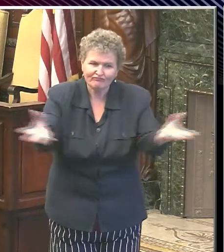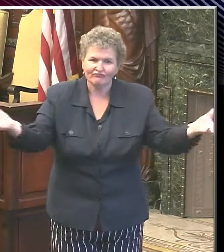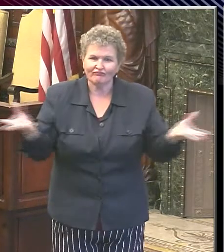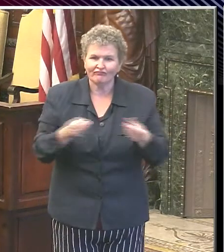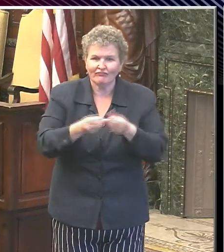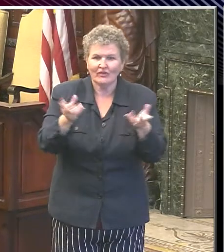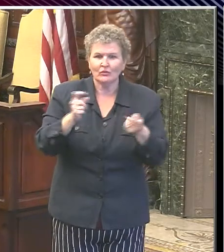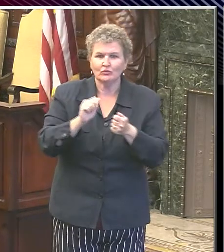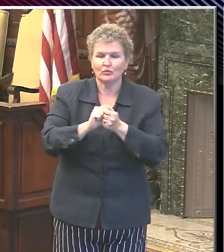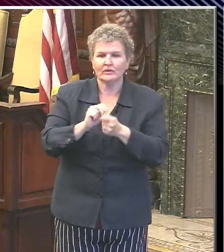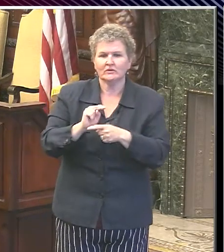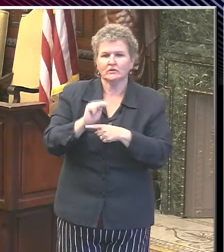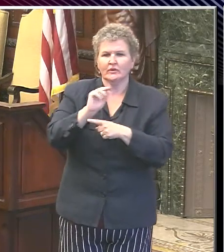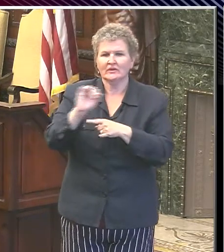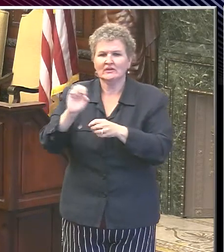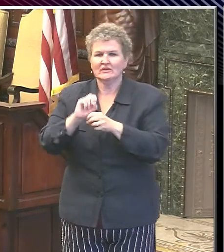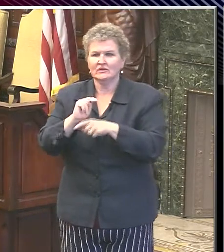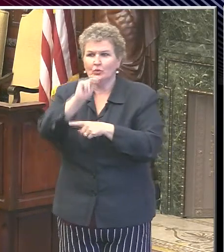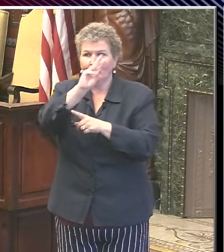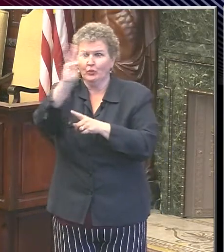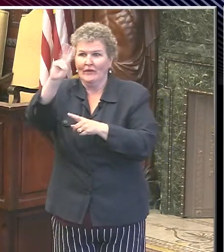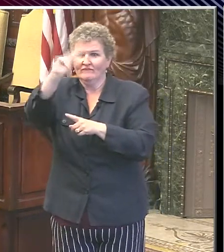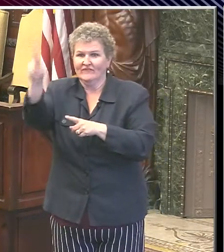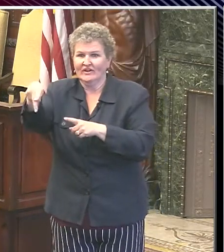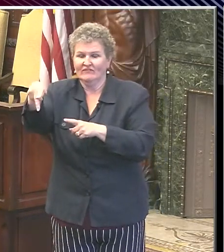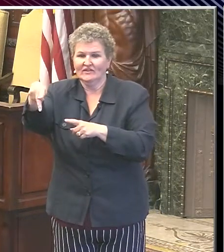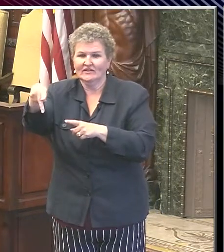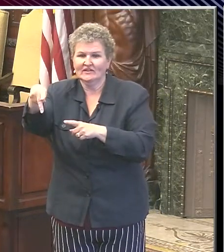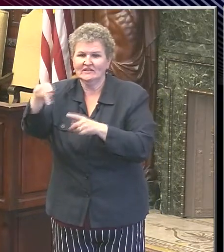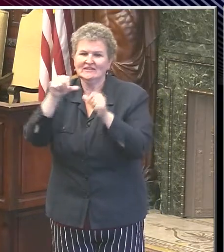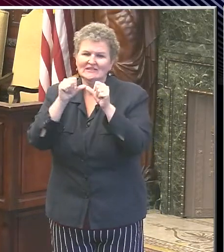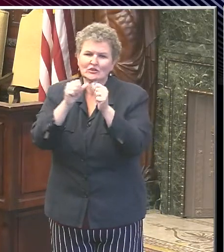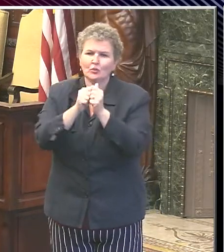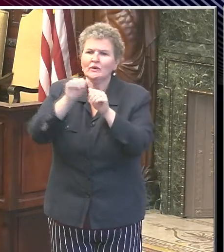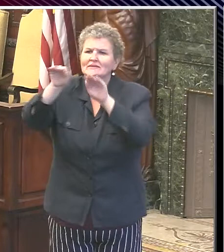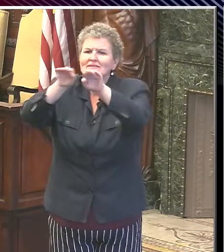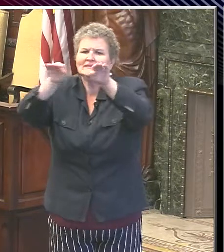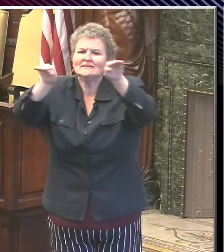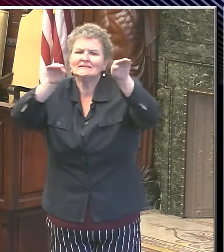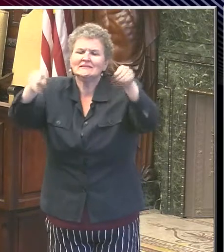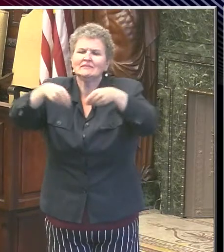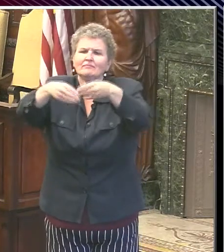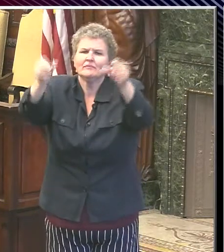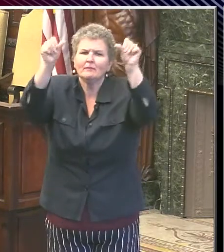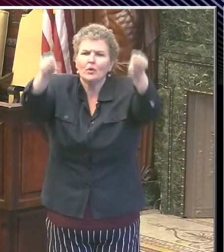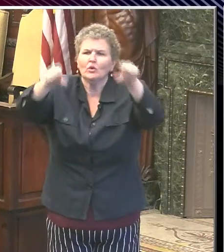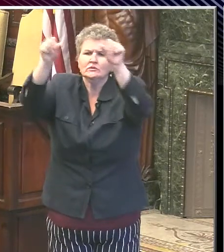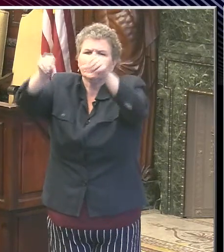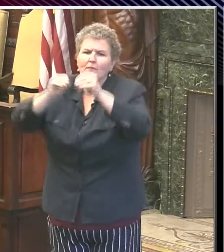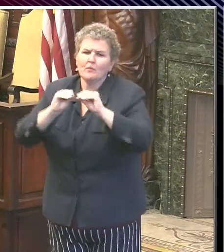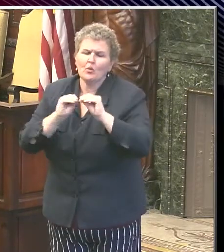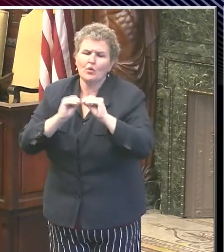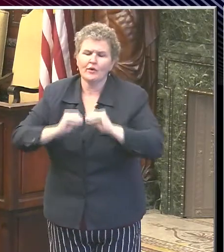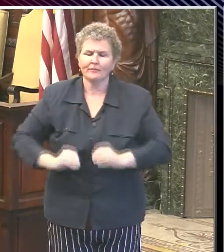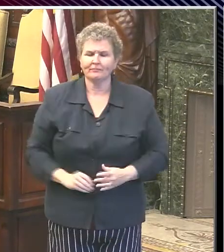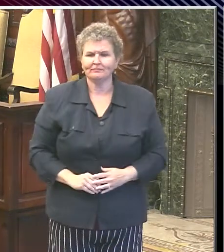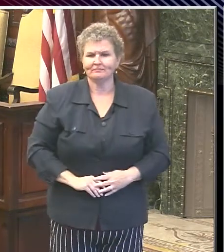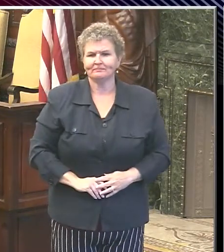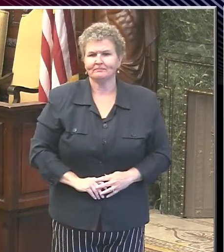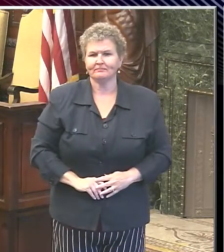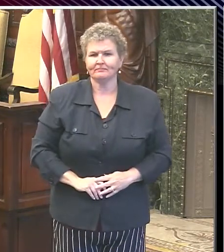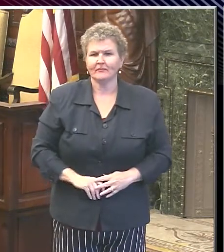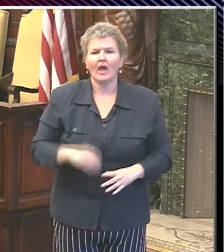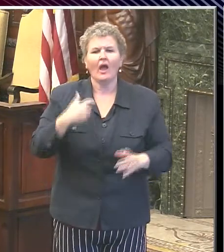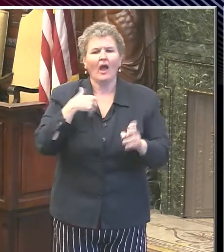Philadelphia next week. And they're going to continue to hit commercial corridors across the city. Let's talk about where we are with mask use. First, just a